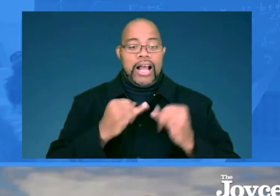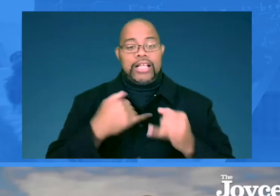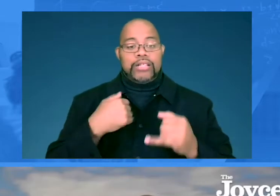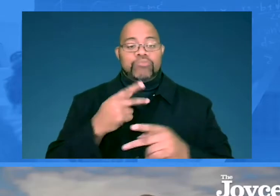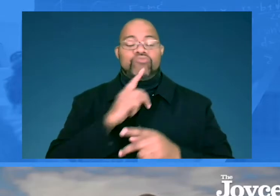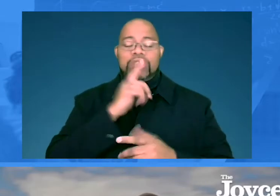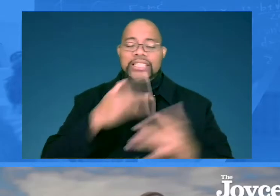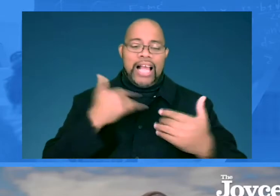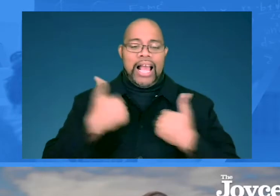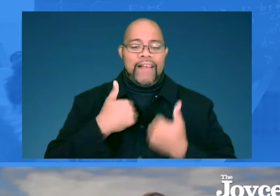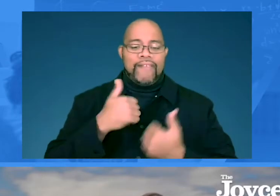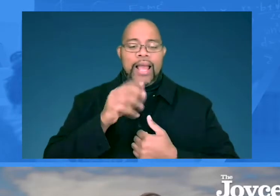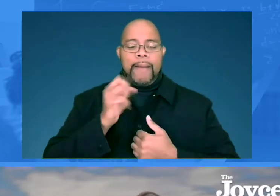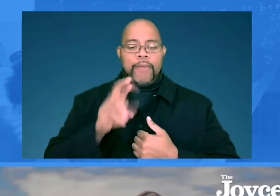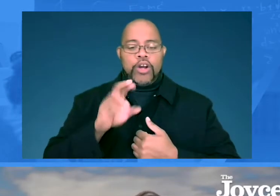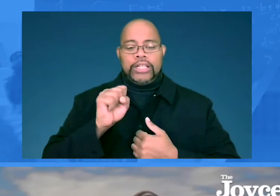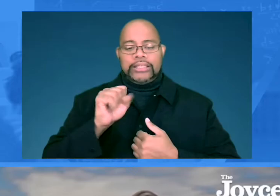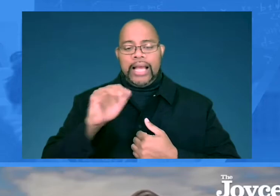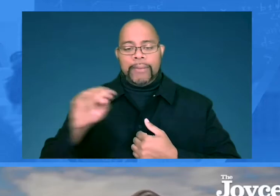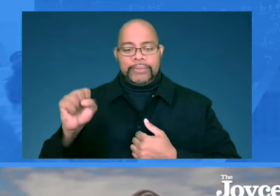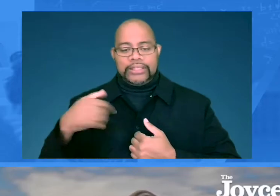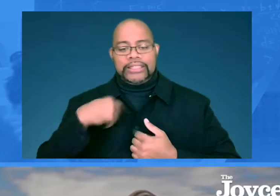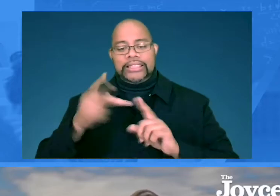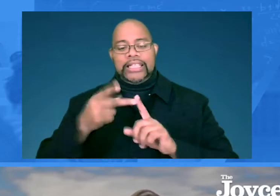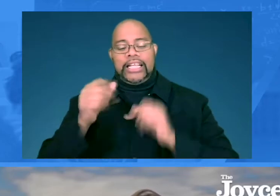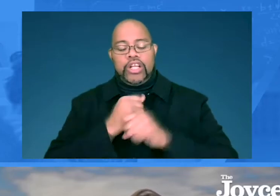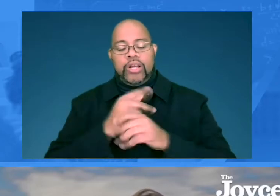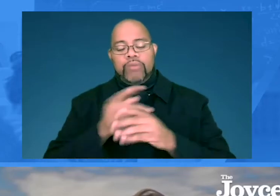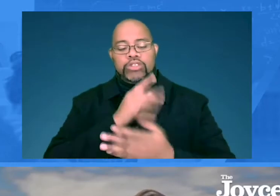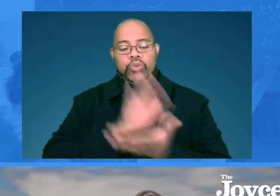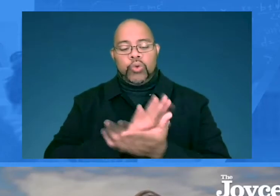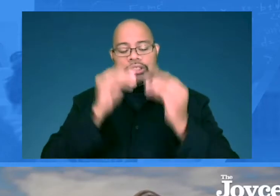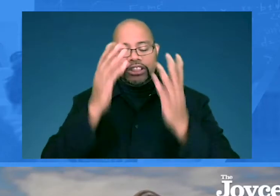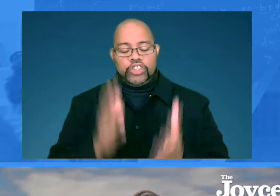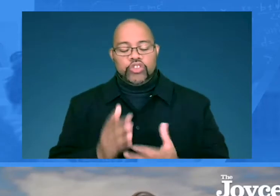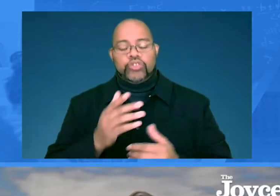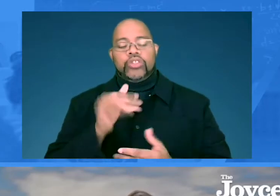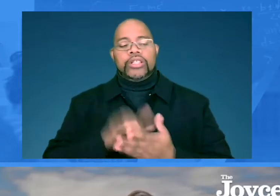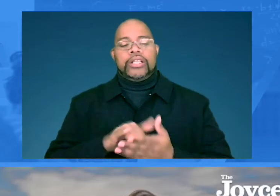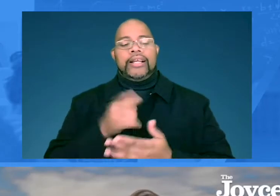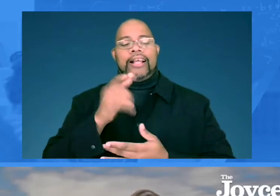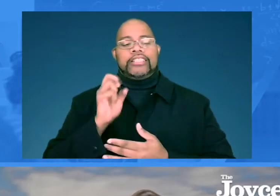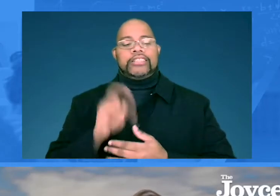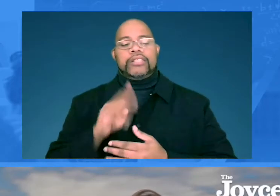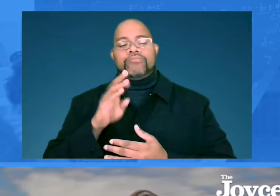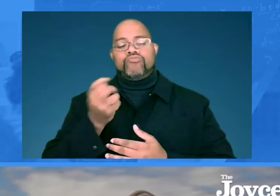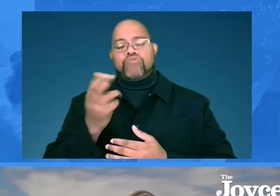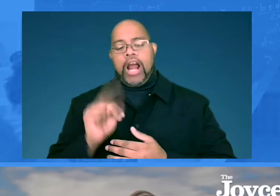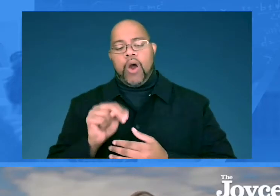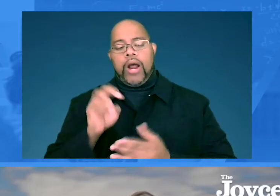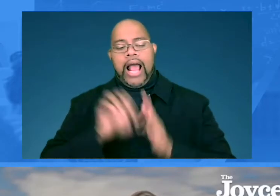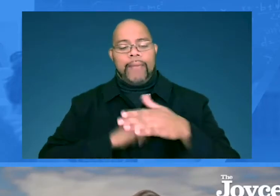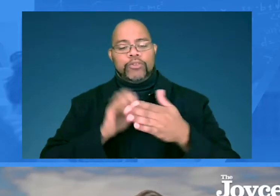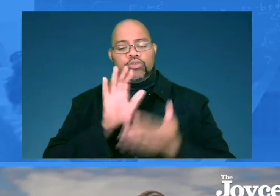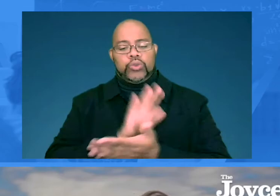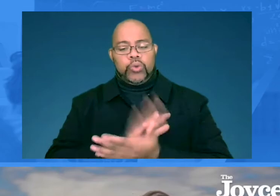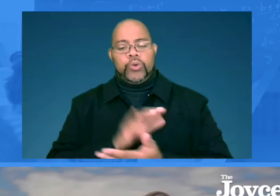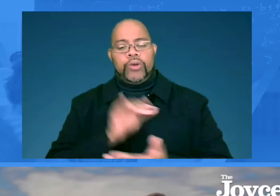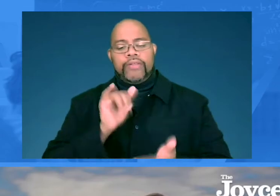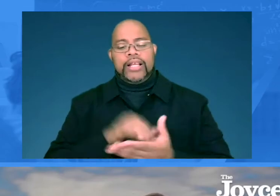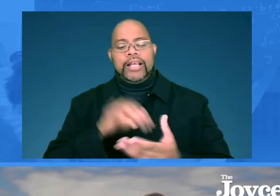finally, I am super excited that we have Amber Sims here. She is a second-year preschool teacher at Gilson Brown Elementary School.